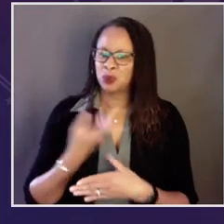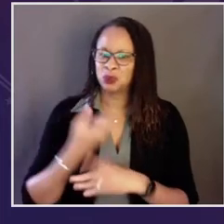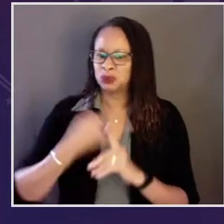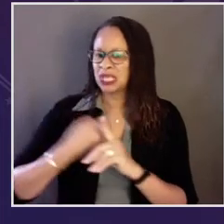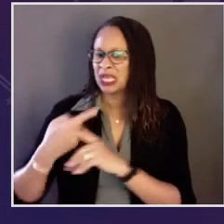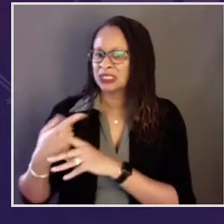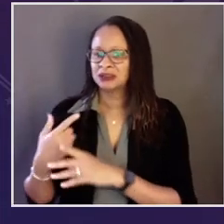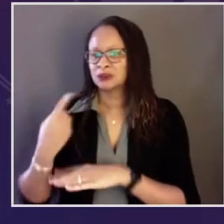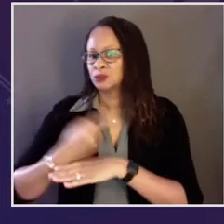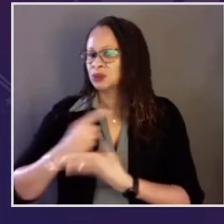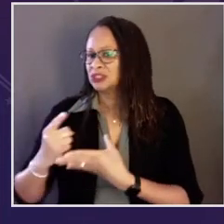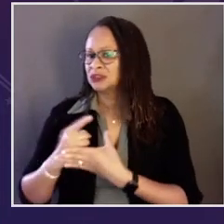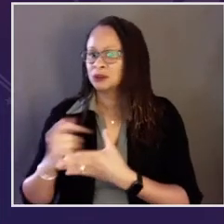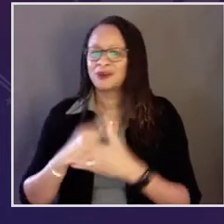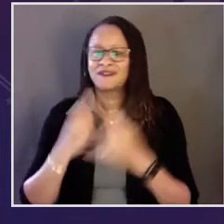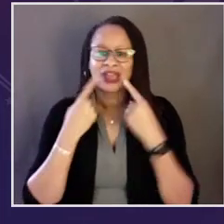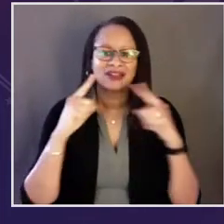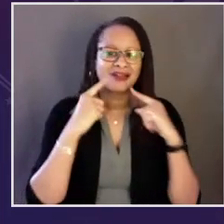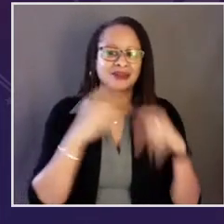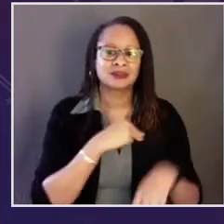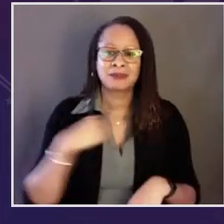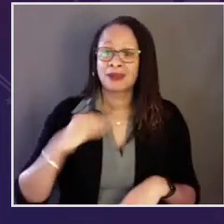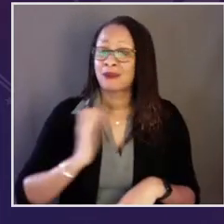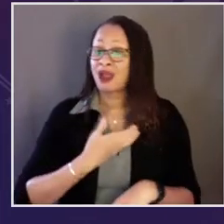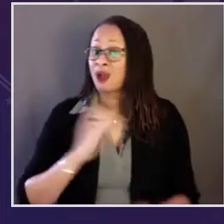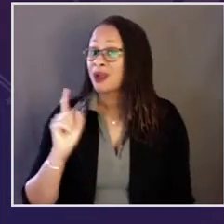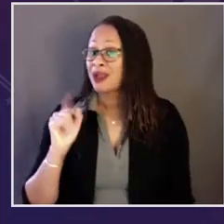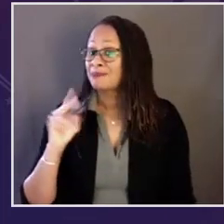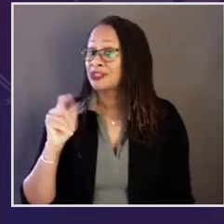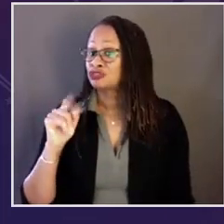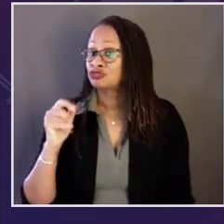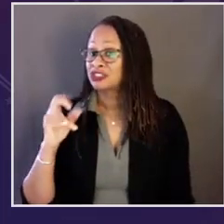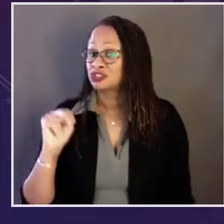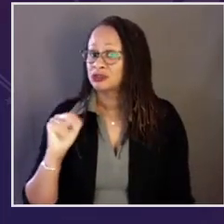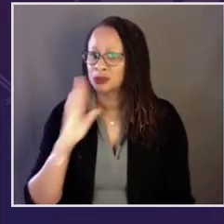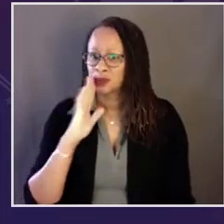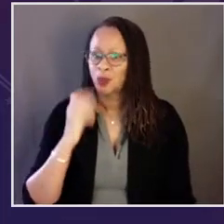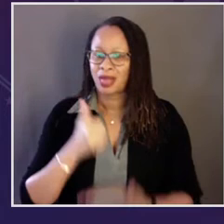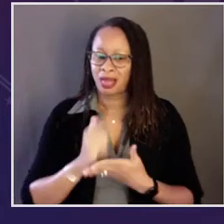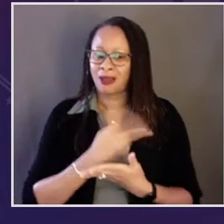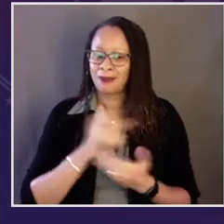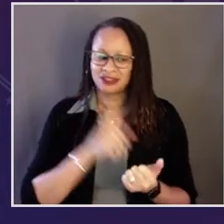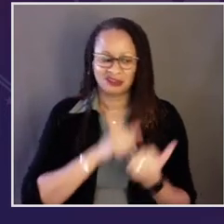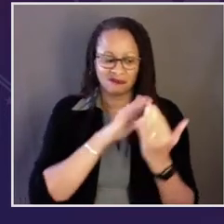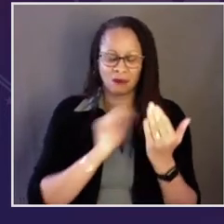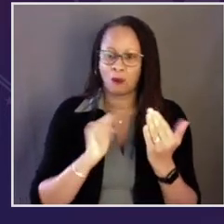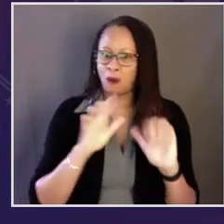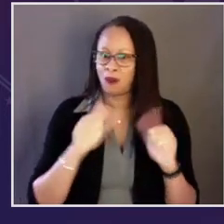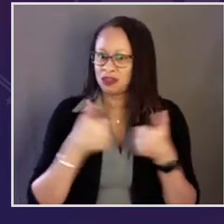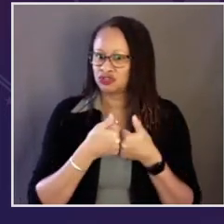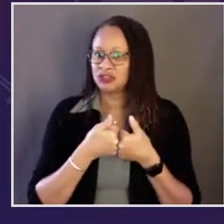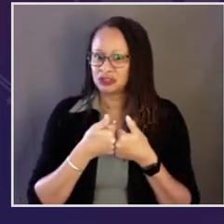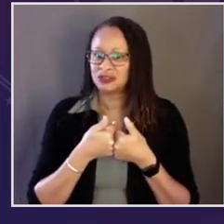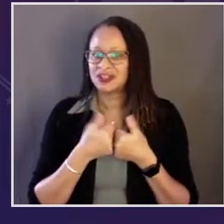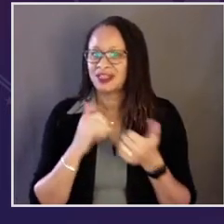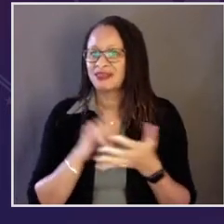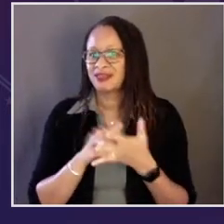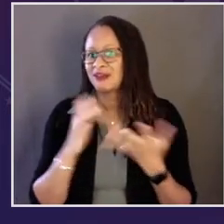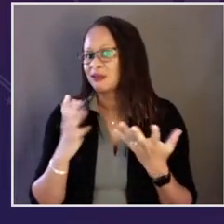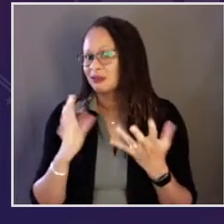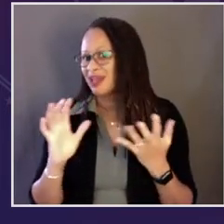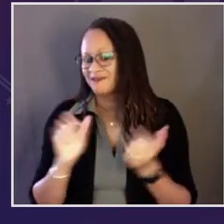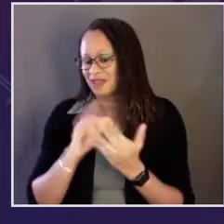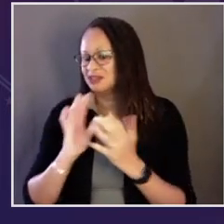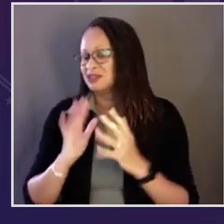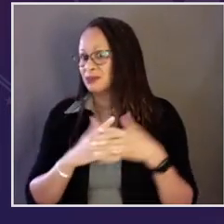Over these past few days and weeks, we have announced members of our administration who will help us meet the unprecedented